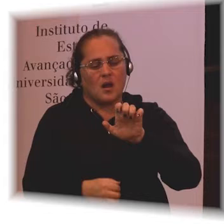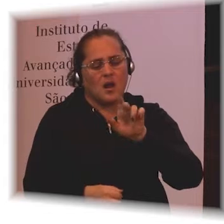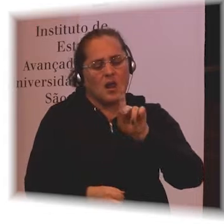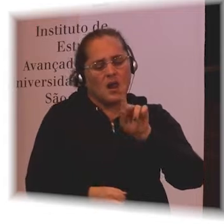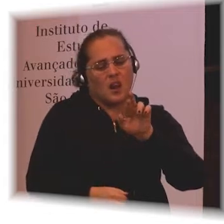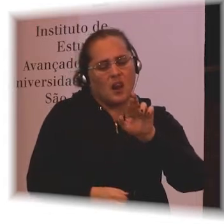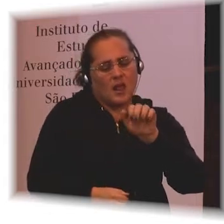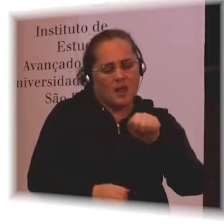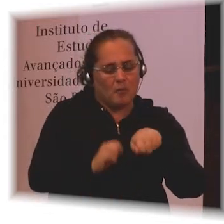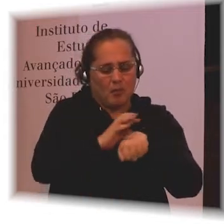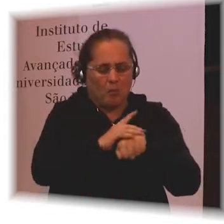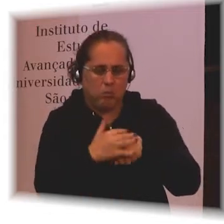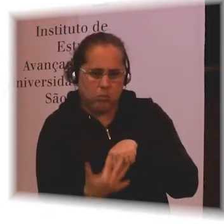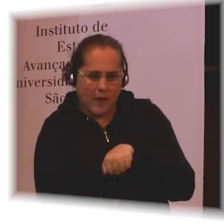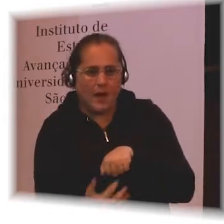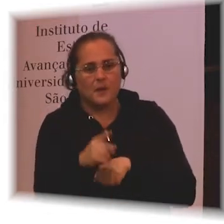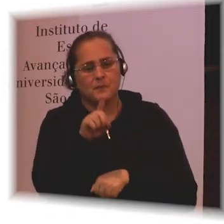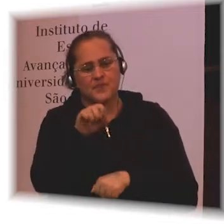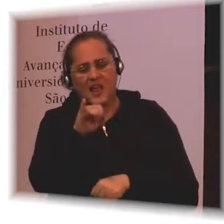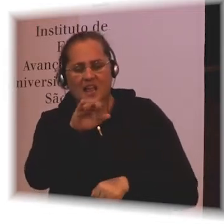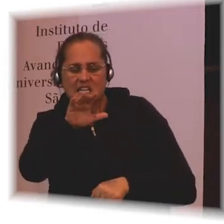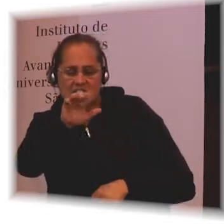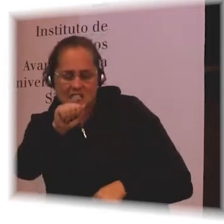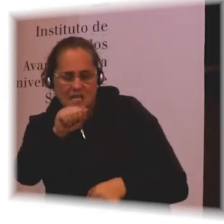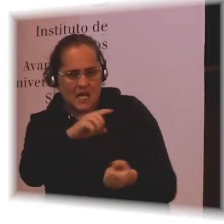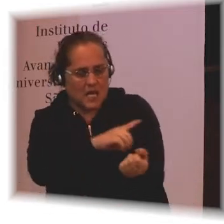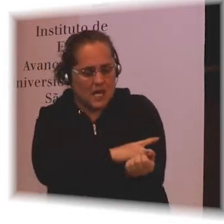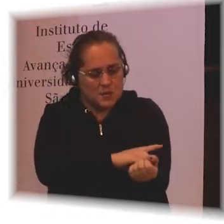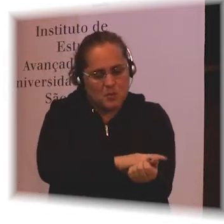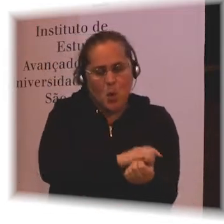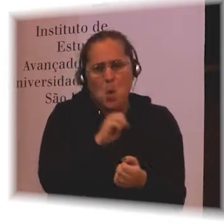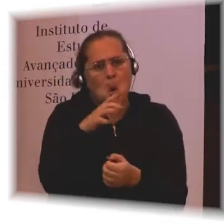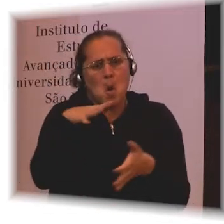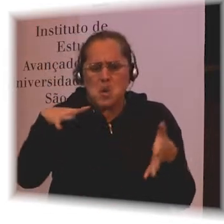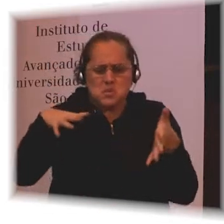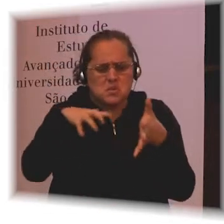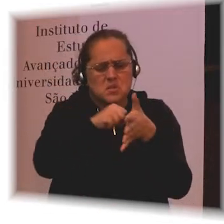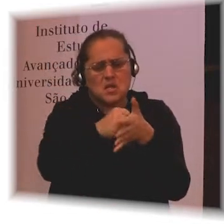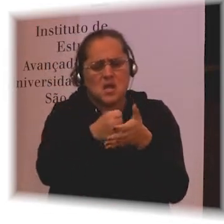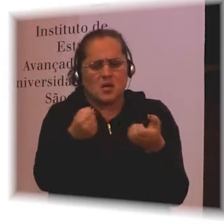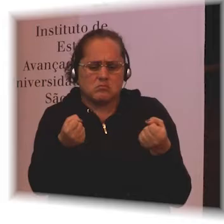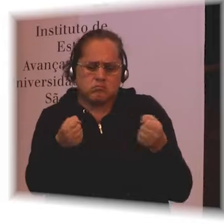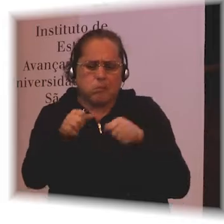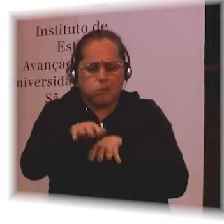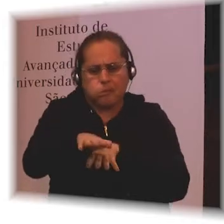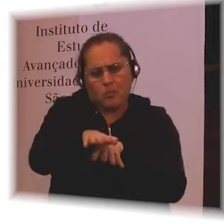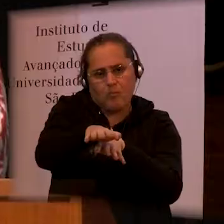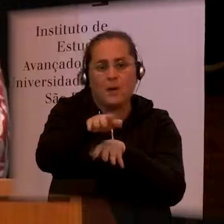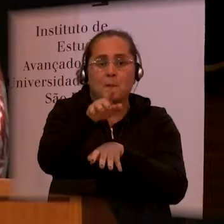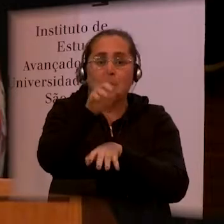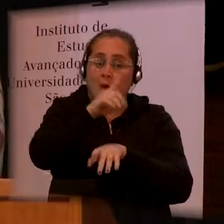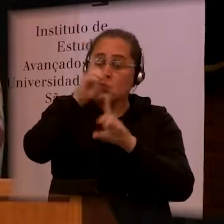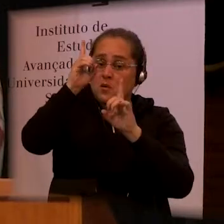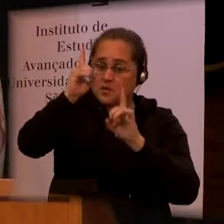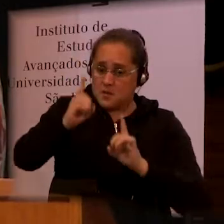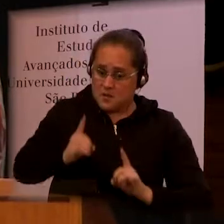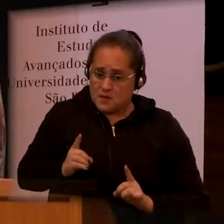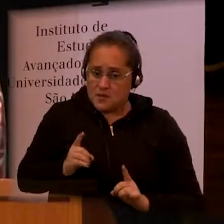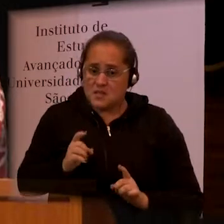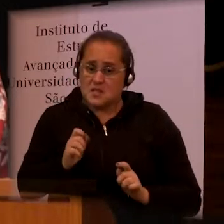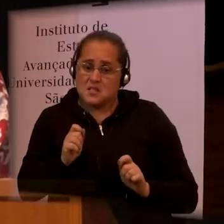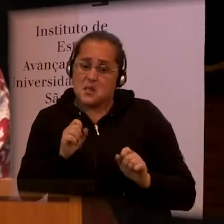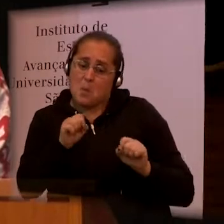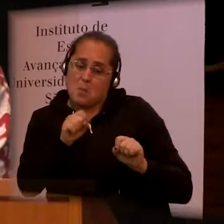here is obviously one, road traffic accidents. So that disability can be one part of the spectrum of other diseases